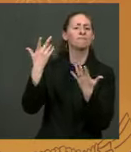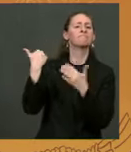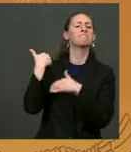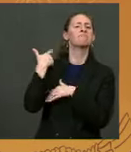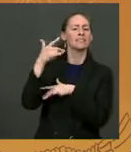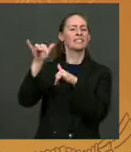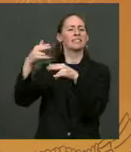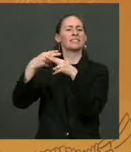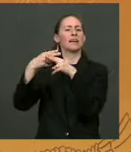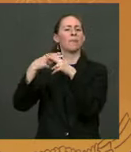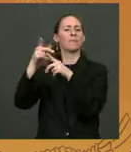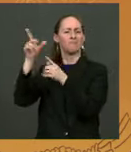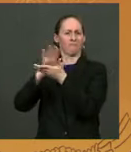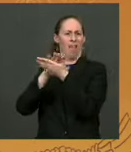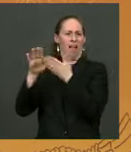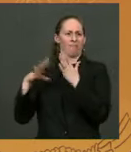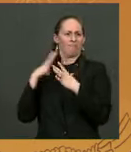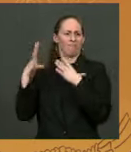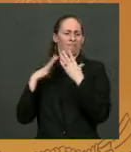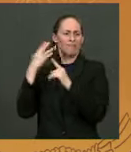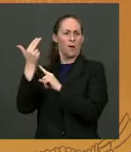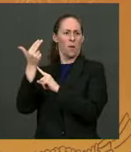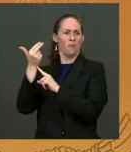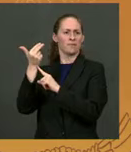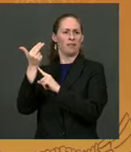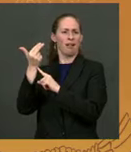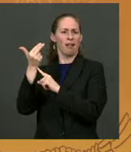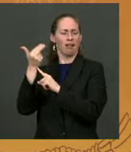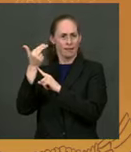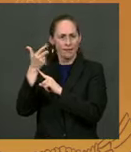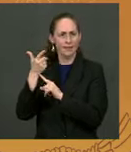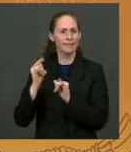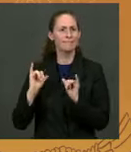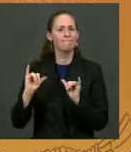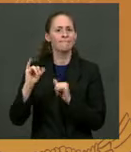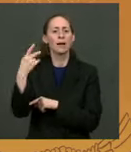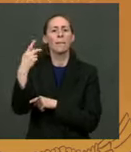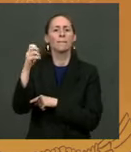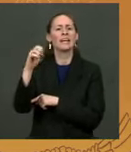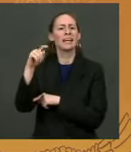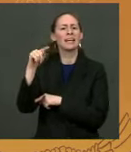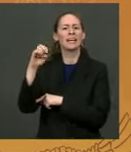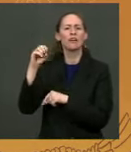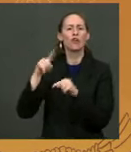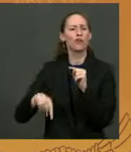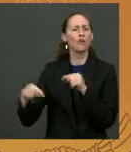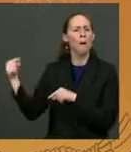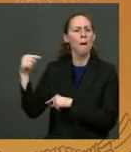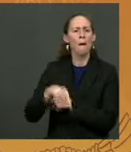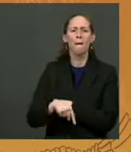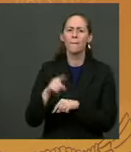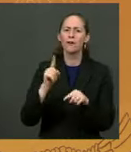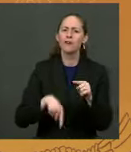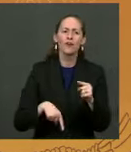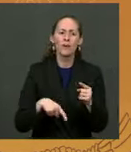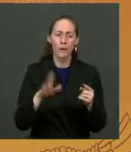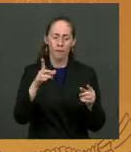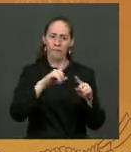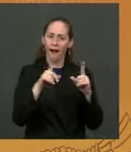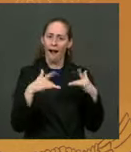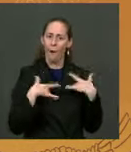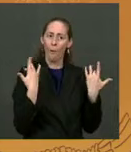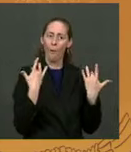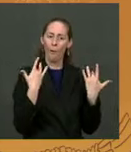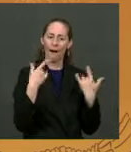Shaston. Peanut Butter and Jelly are now the new Indiana power couple. And, Andre and Brad, thank you for